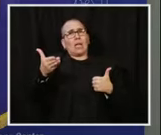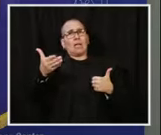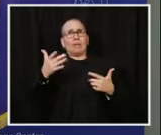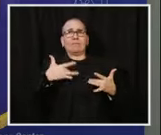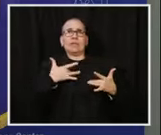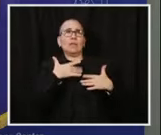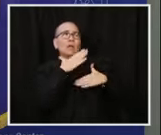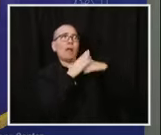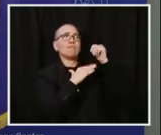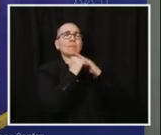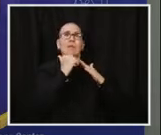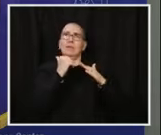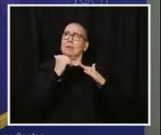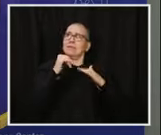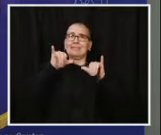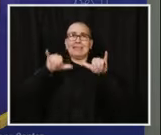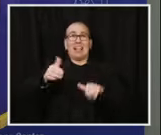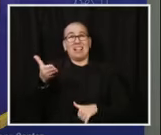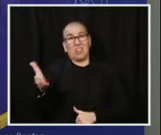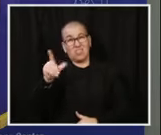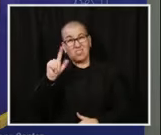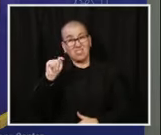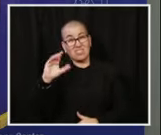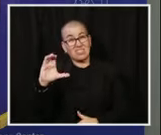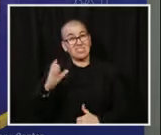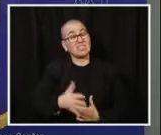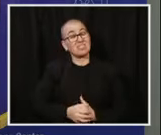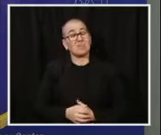We have so much we can learn from our older generation.